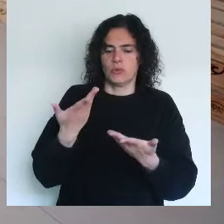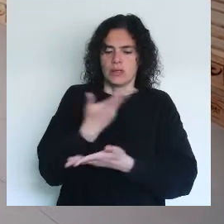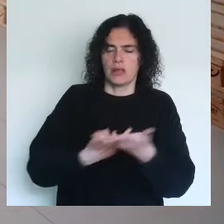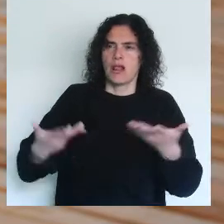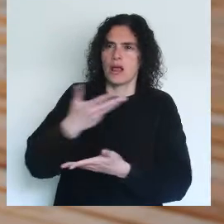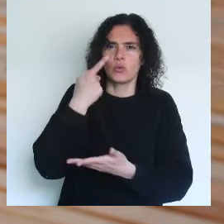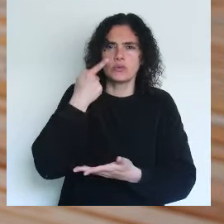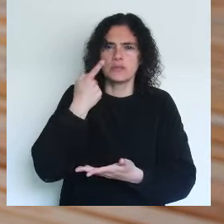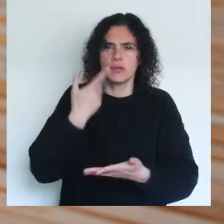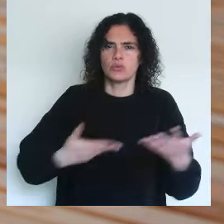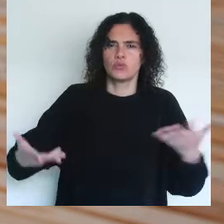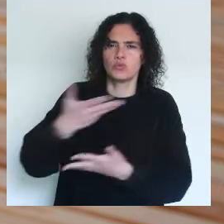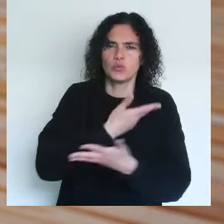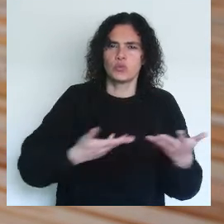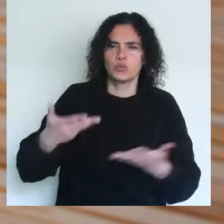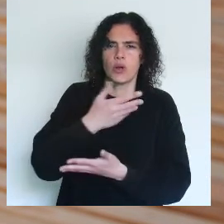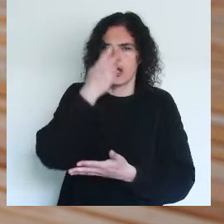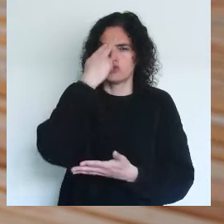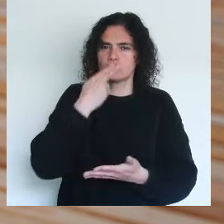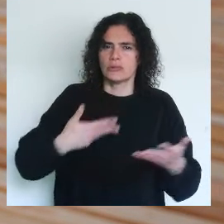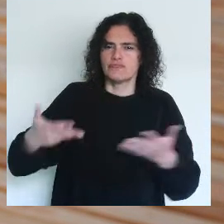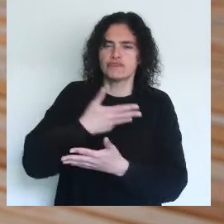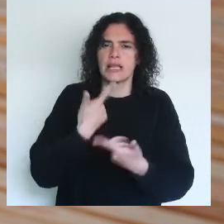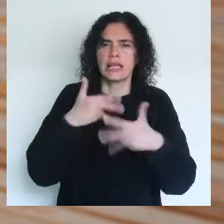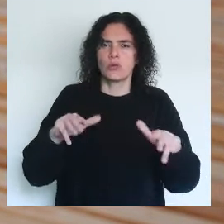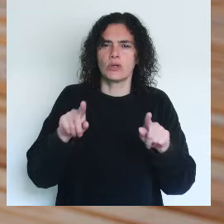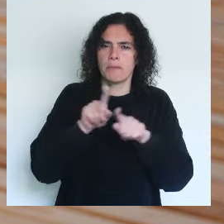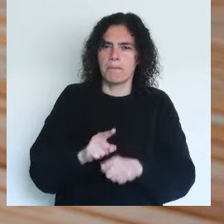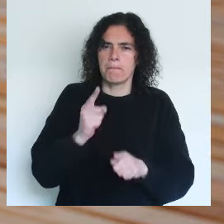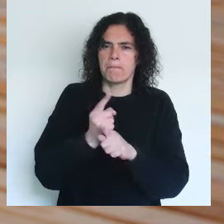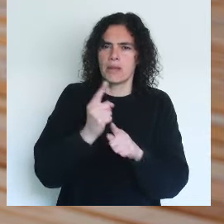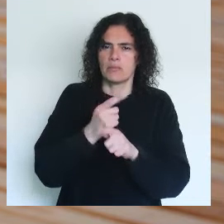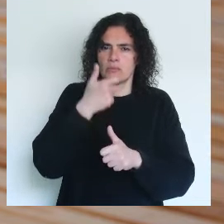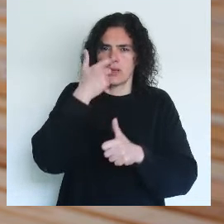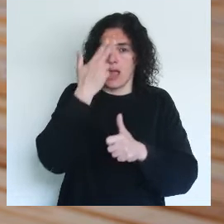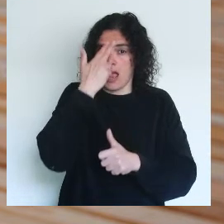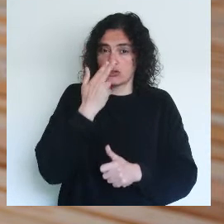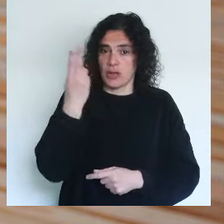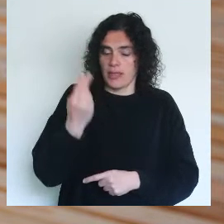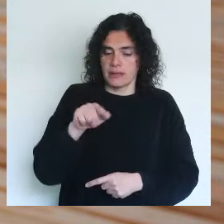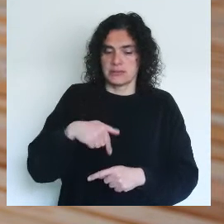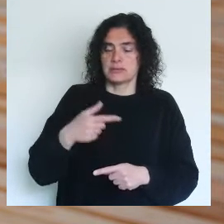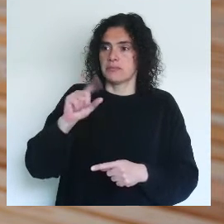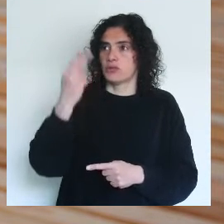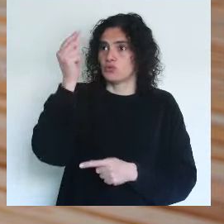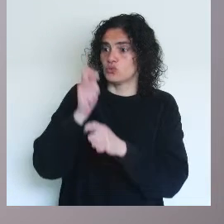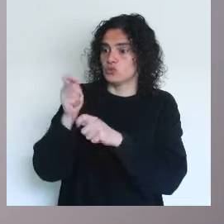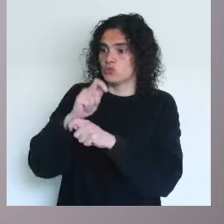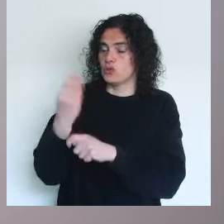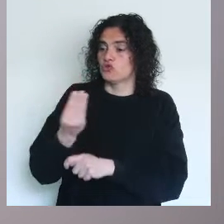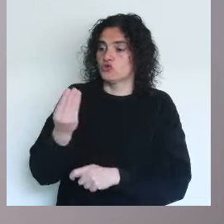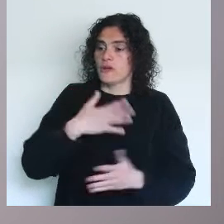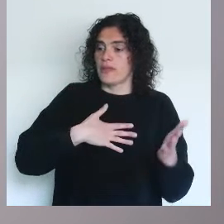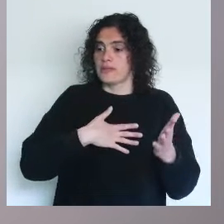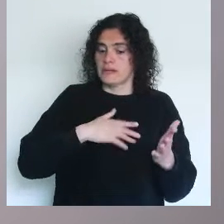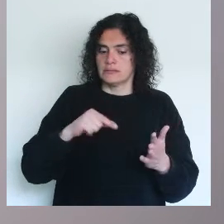to the shared knowledge, the shared history, the common language of art history. It's also a sculpture of a young dancer,